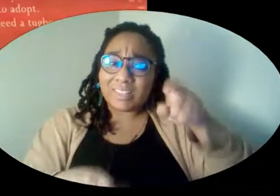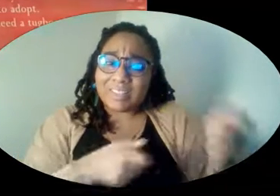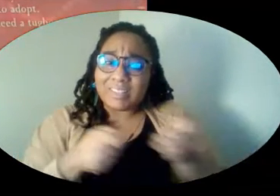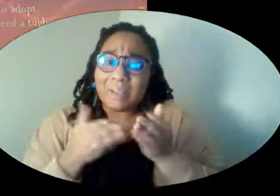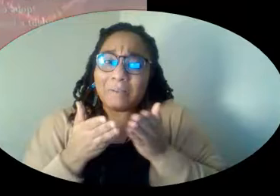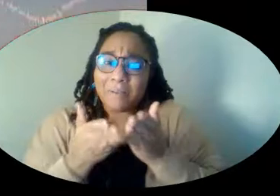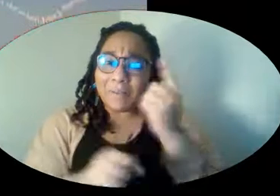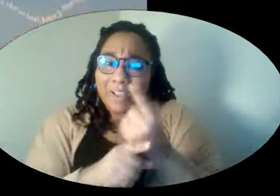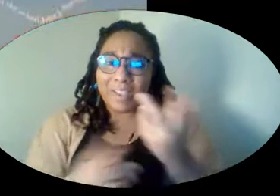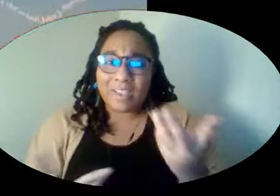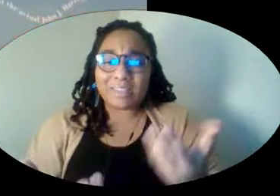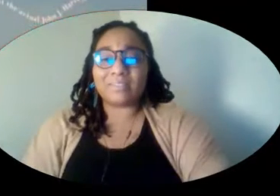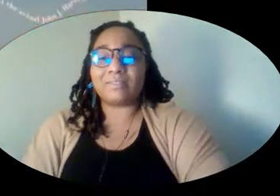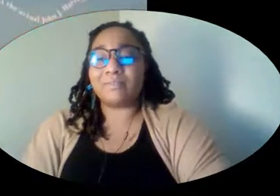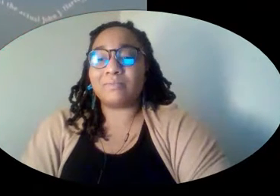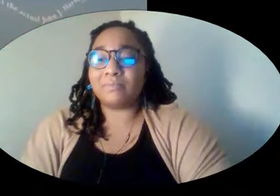tugboat? know?